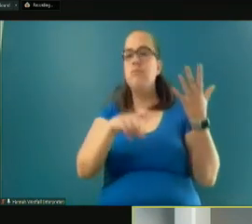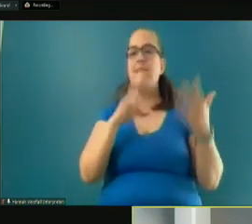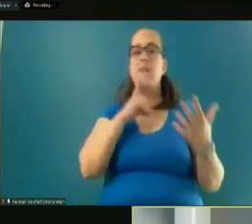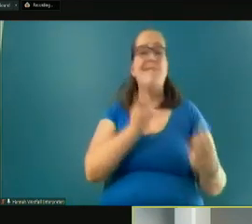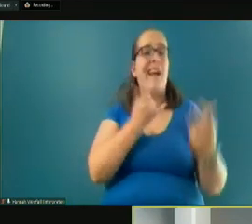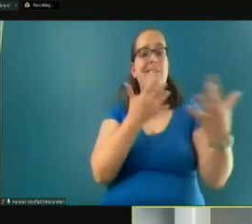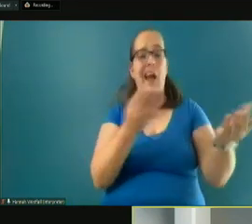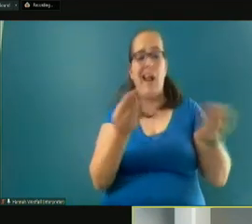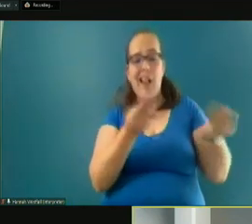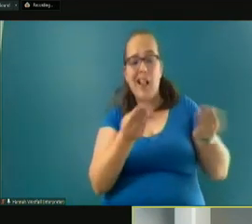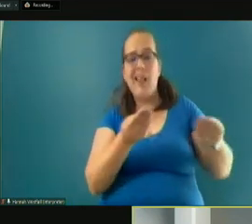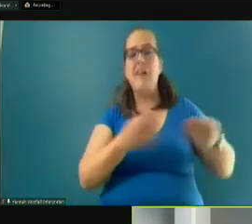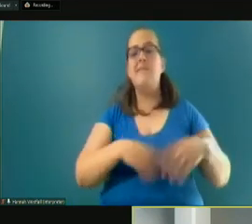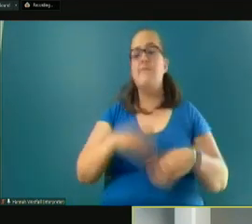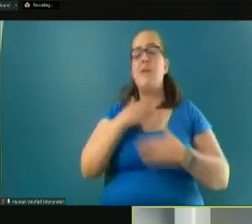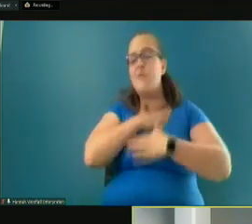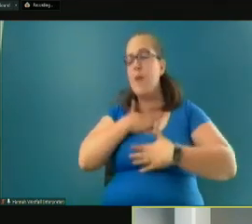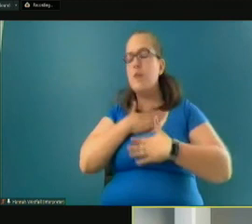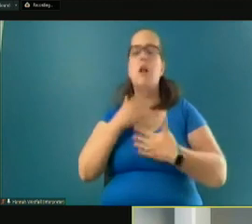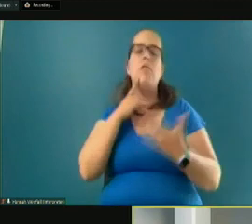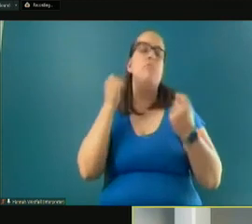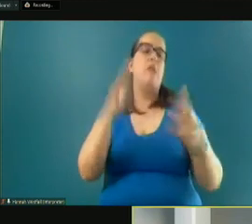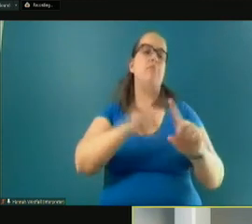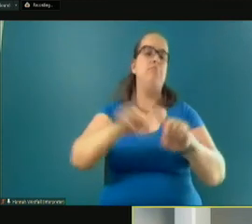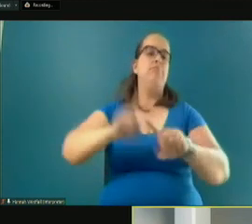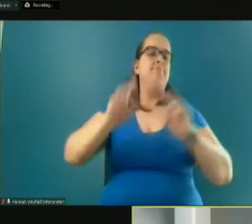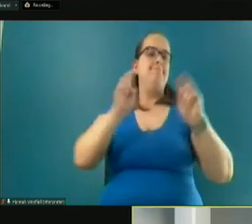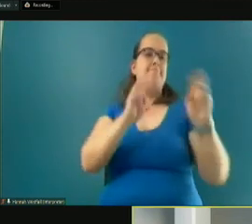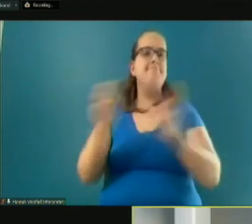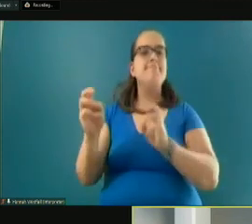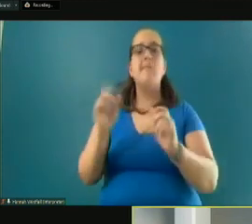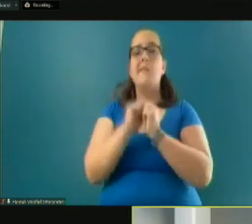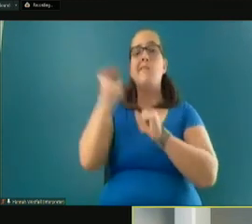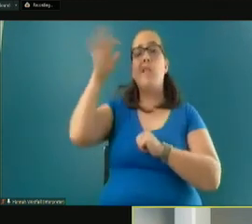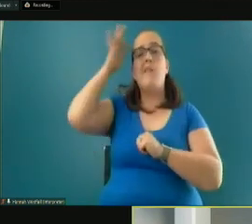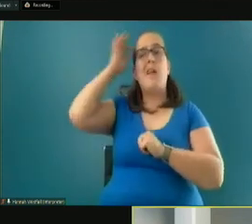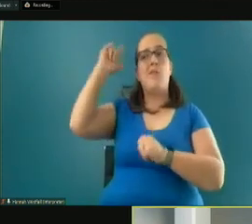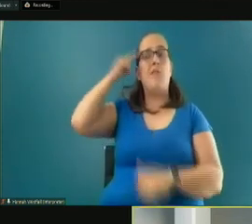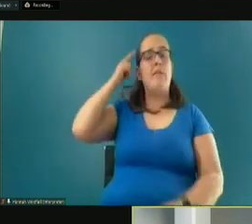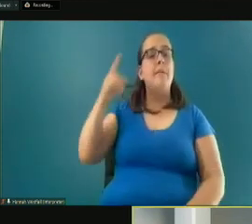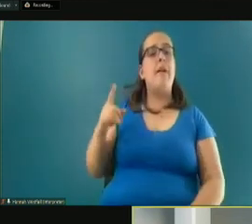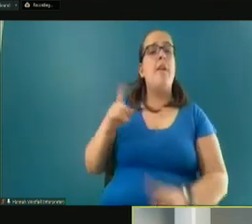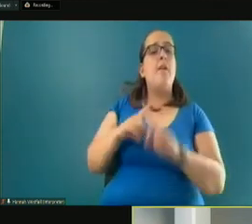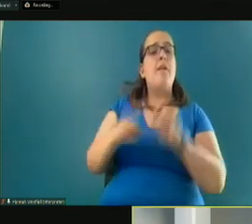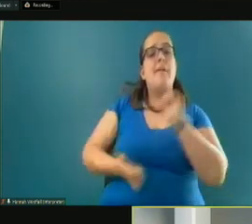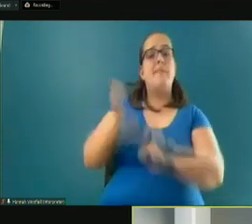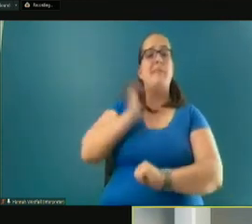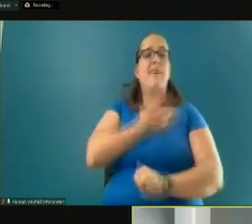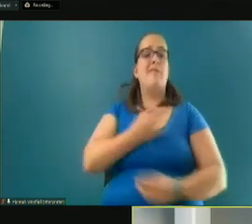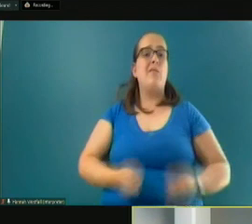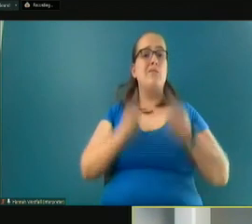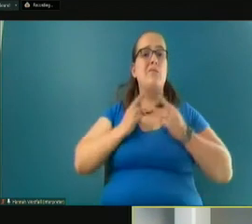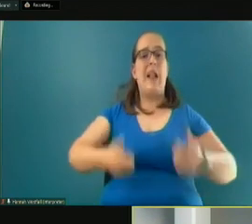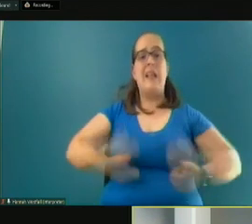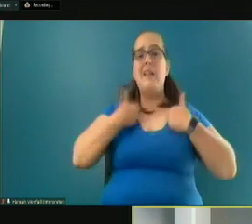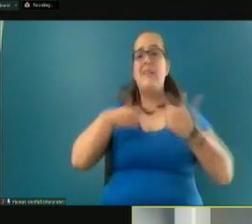recreation. There are so many different issues with the federal government. The fact that most of our residents live in cities,